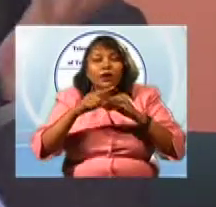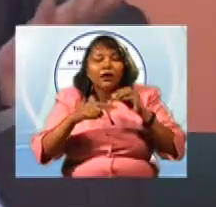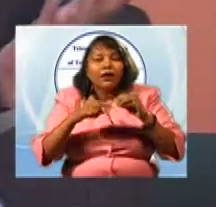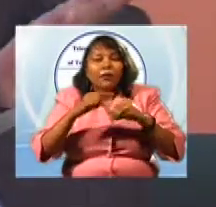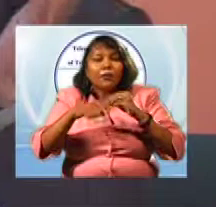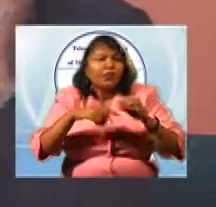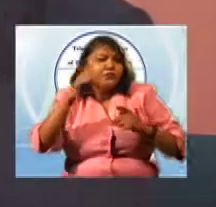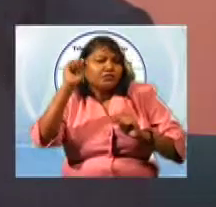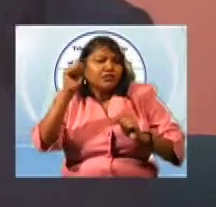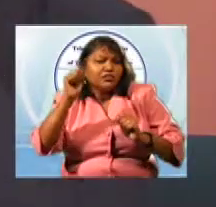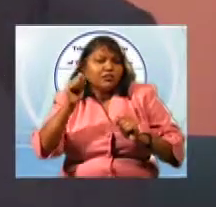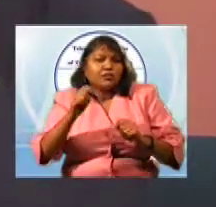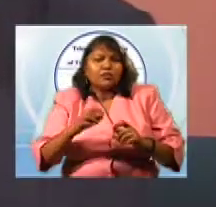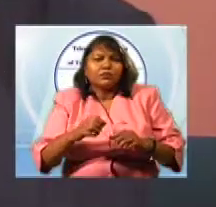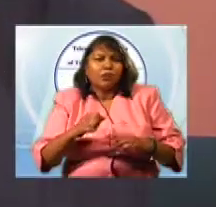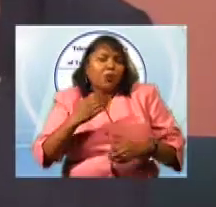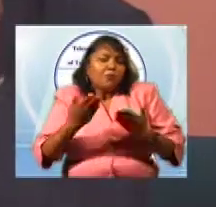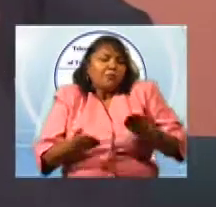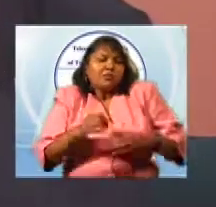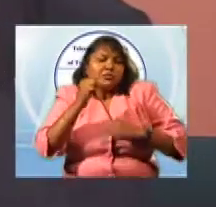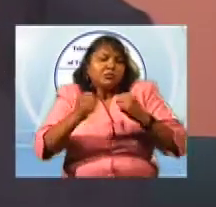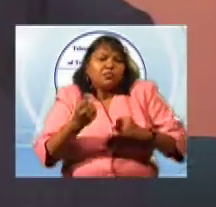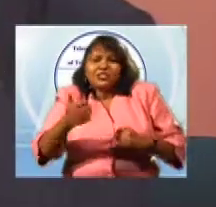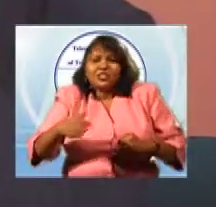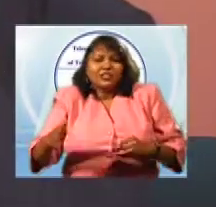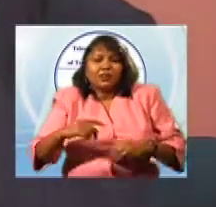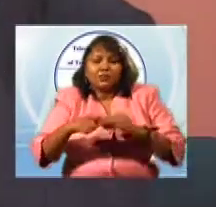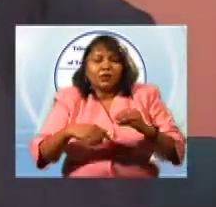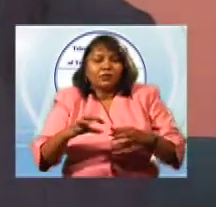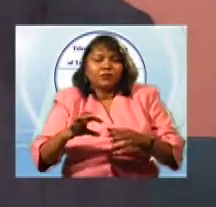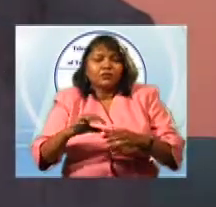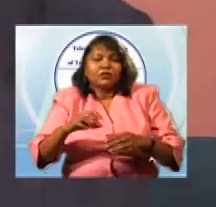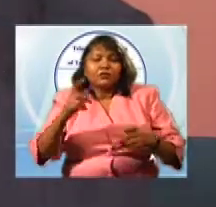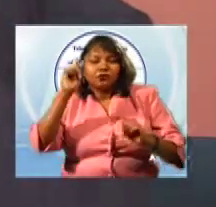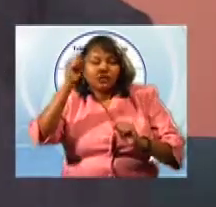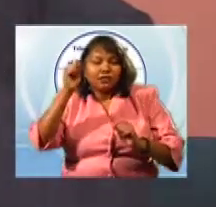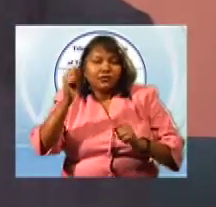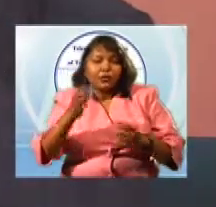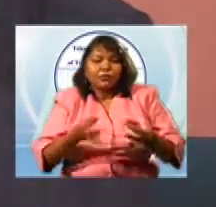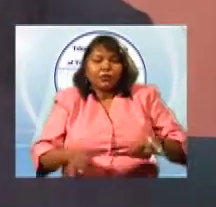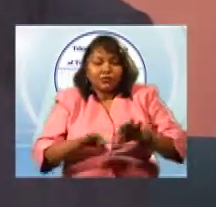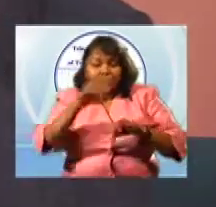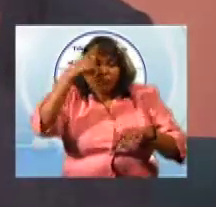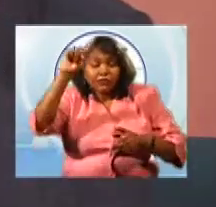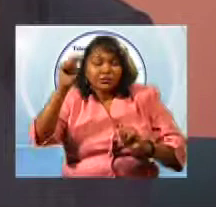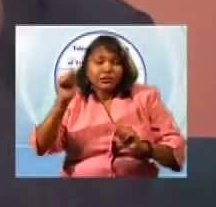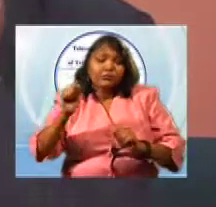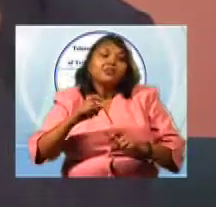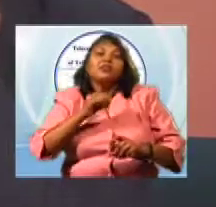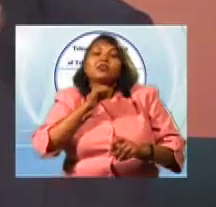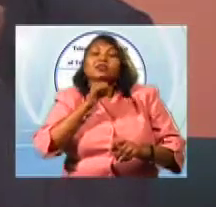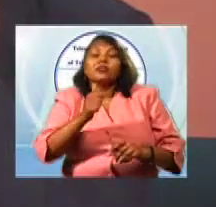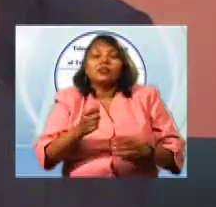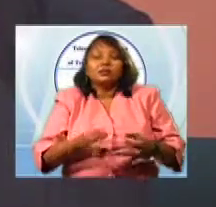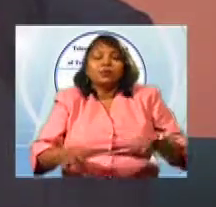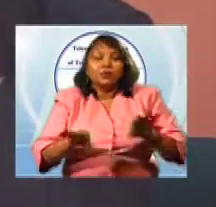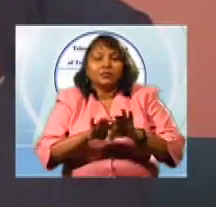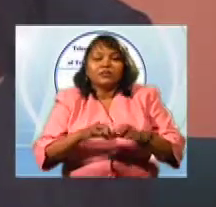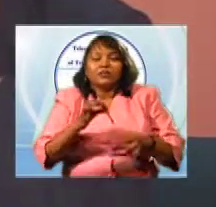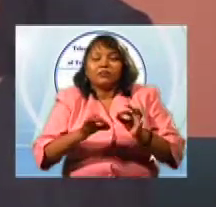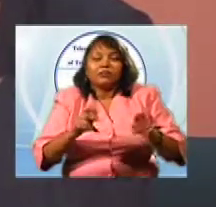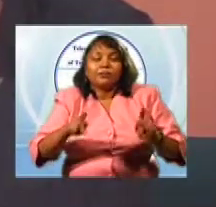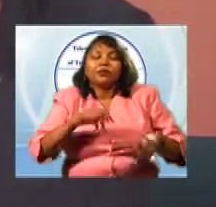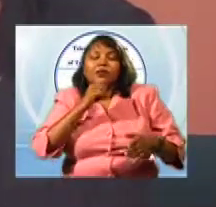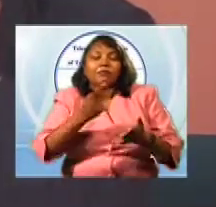In fact, there's a sport match or something that's important to society, to Trinidad and Tobago. If it's not paid